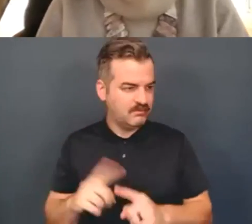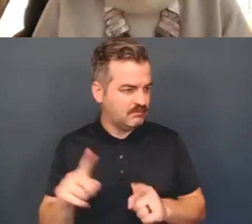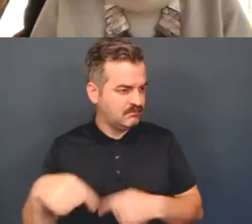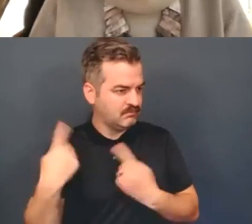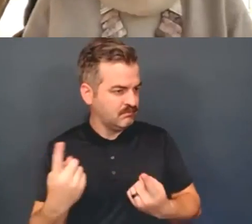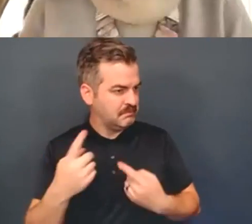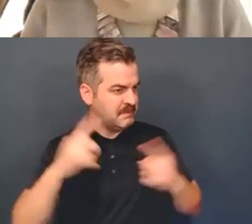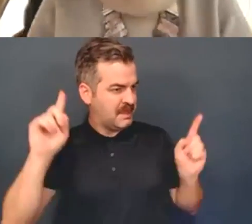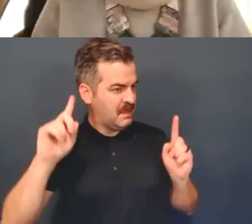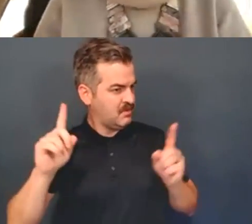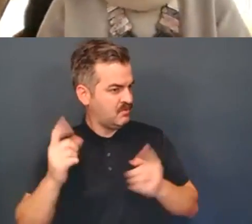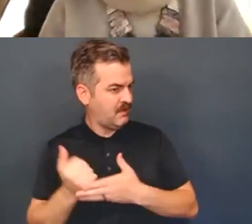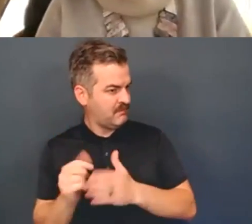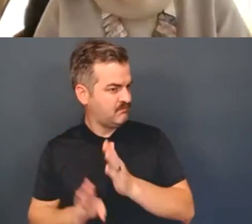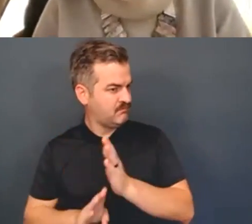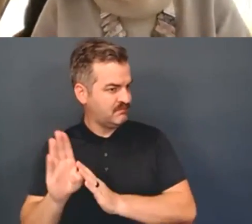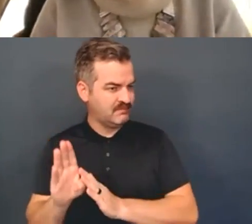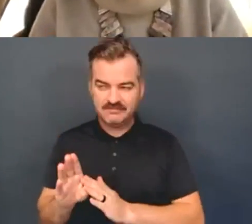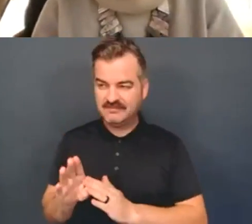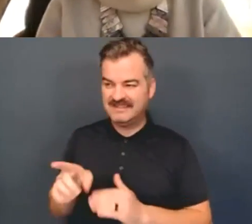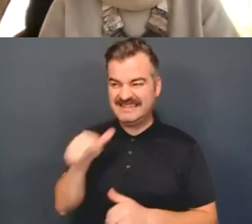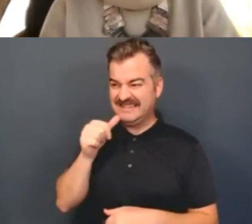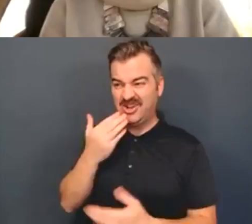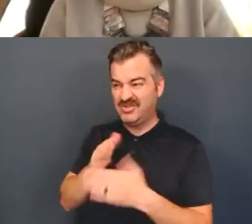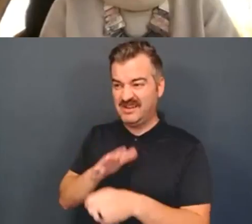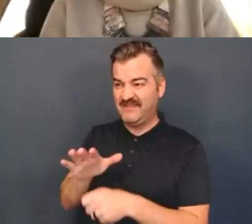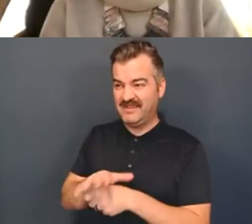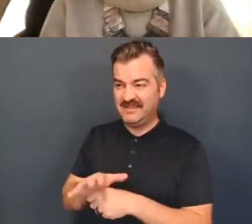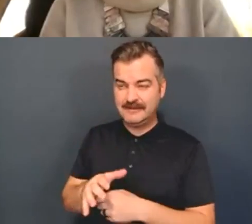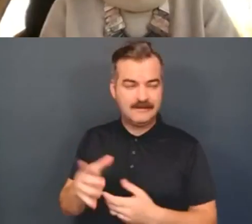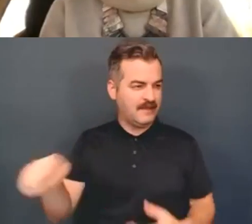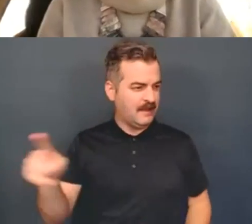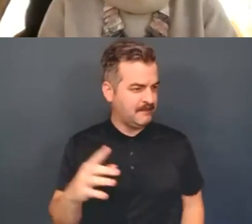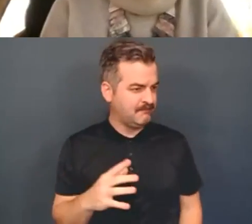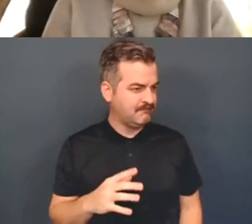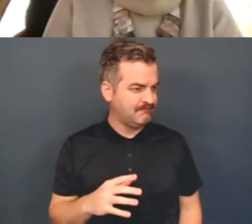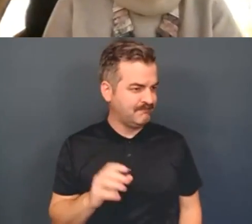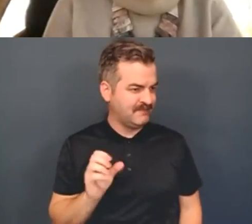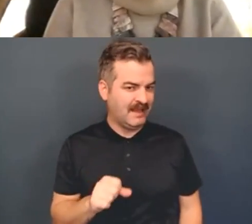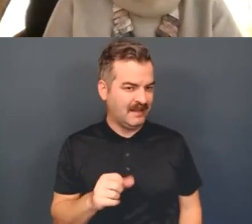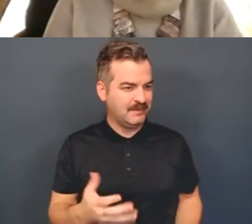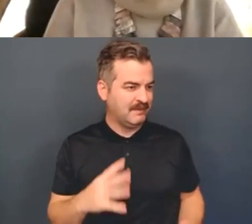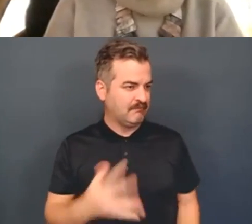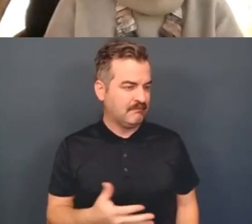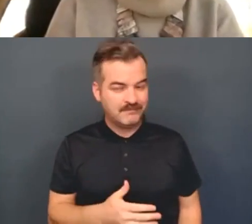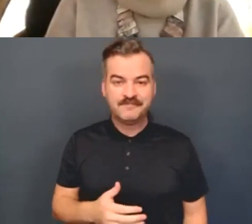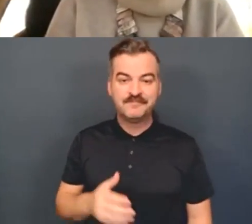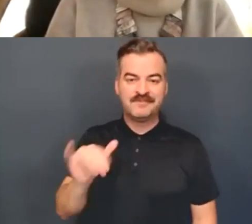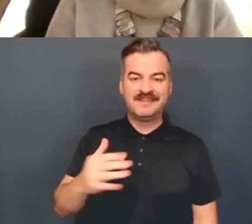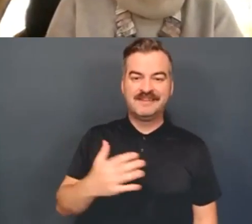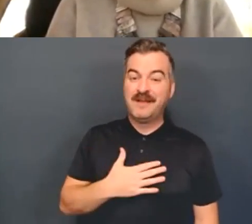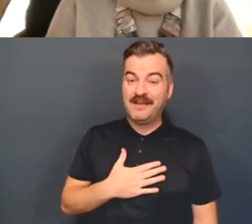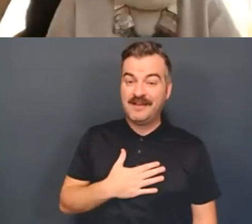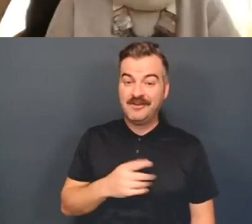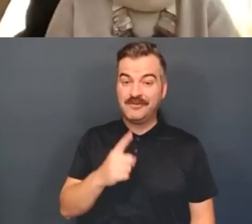tell them it's not good enough. And, um, and that's, that's my particular